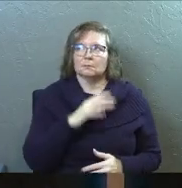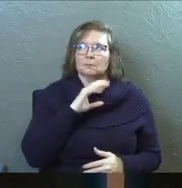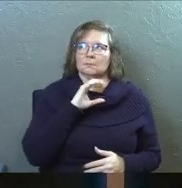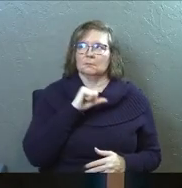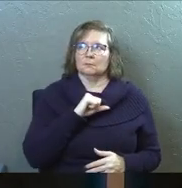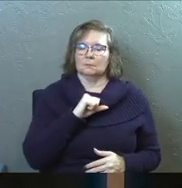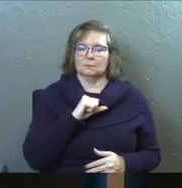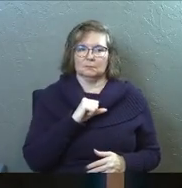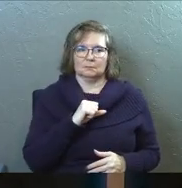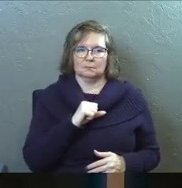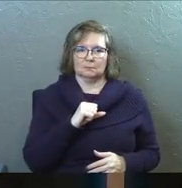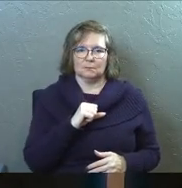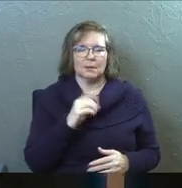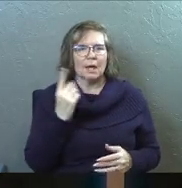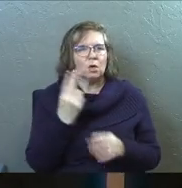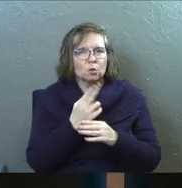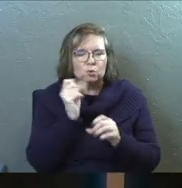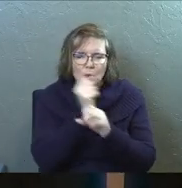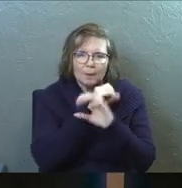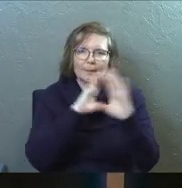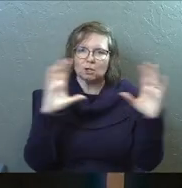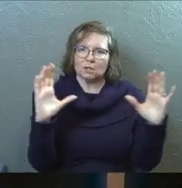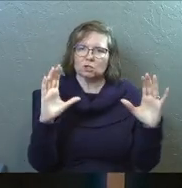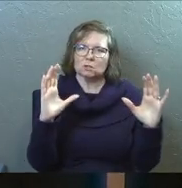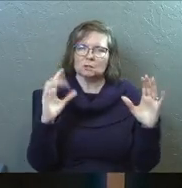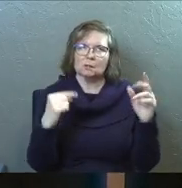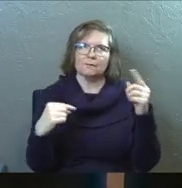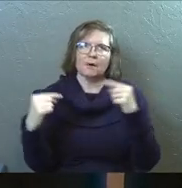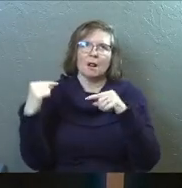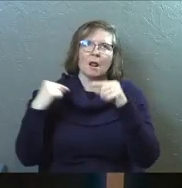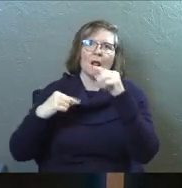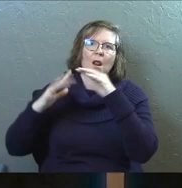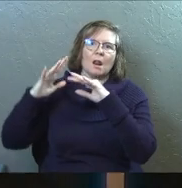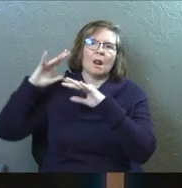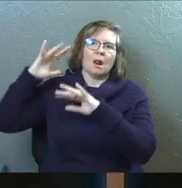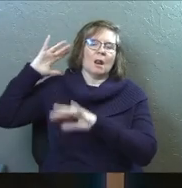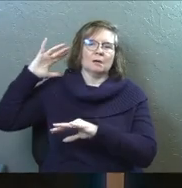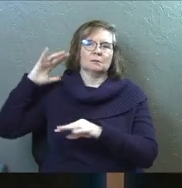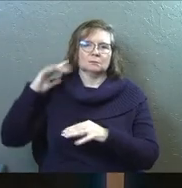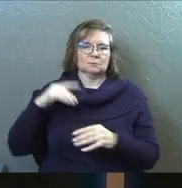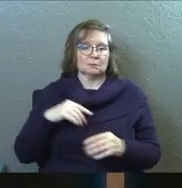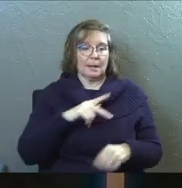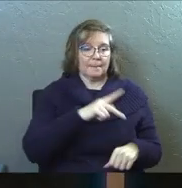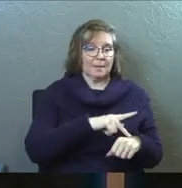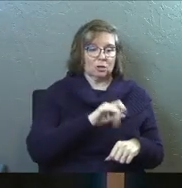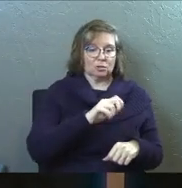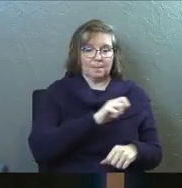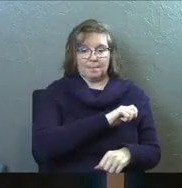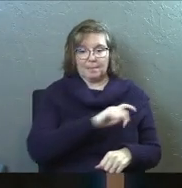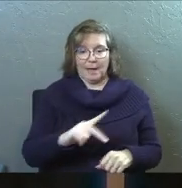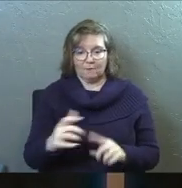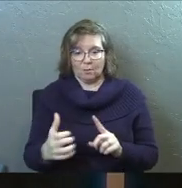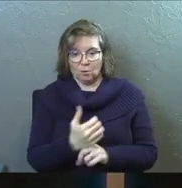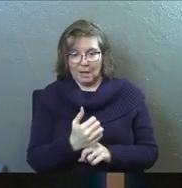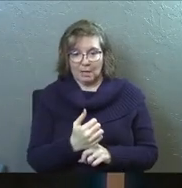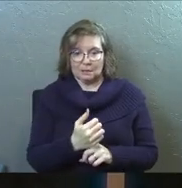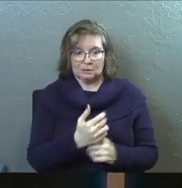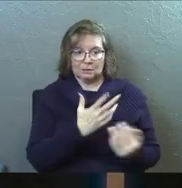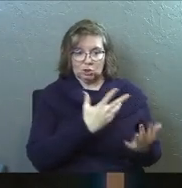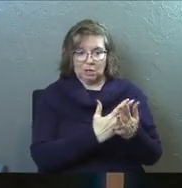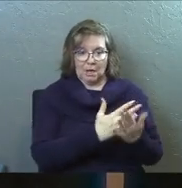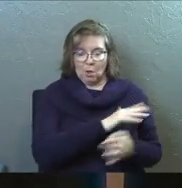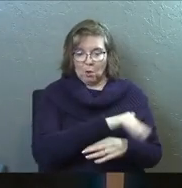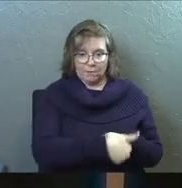Like, what would you have done? Like, use your imagination for what this moment is. Peter and John get back from being arrested, spending the night in jail, getting questioned.